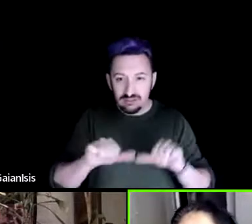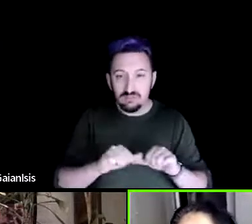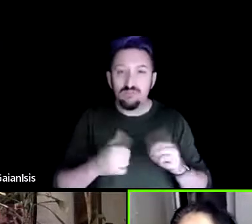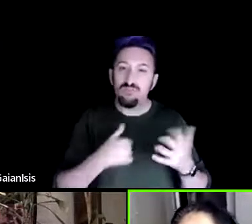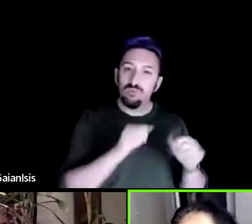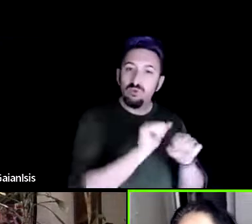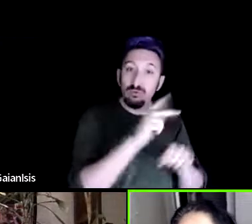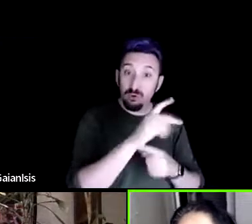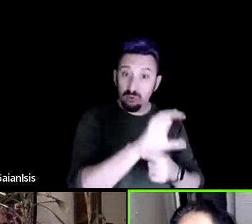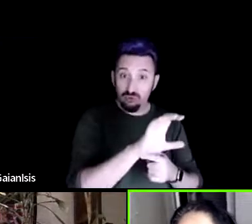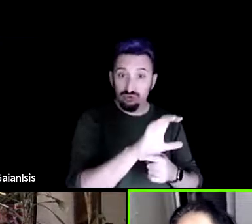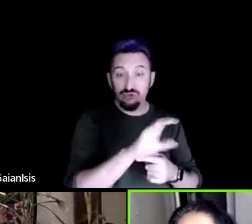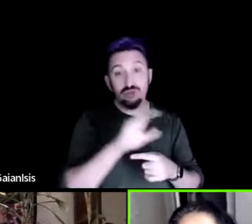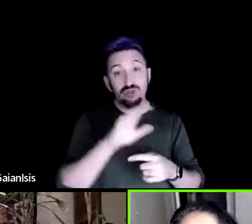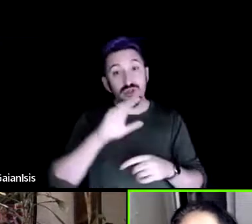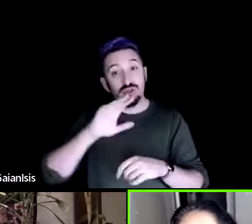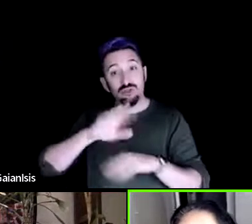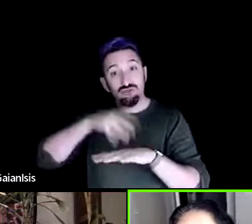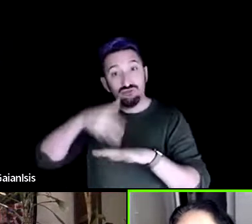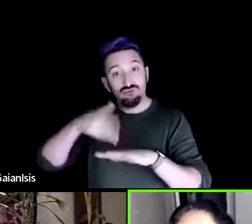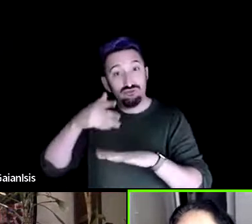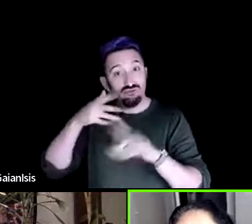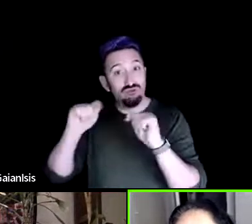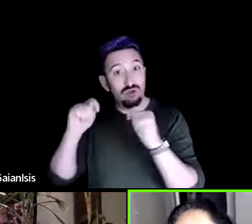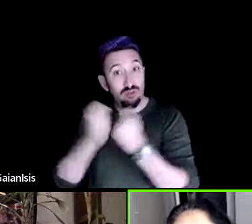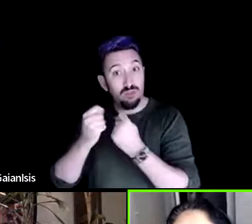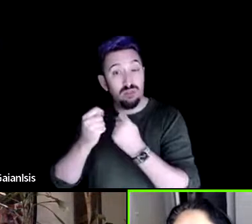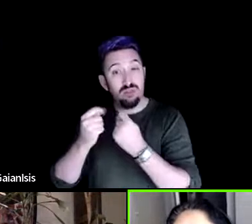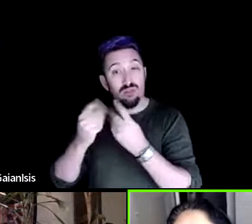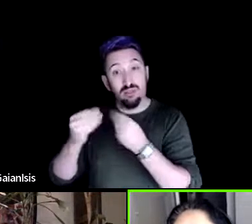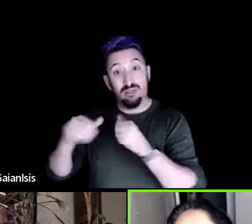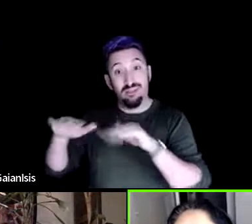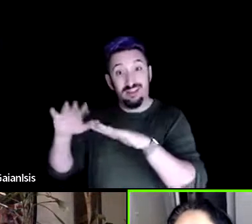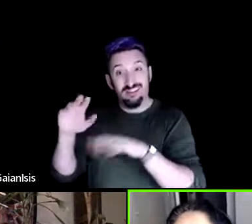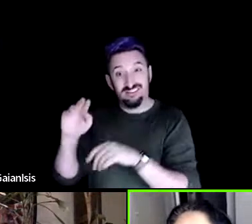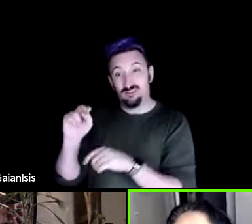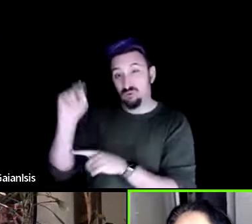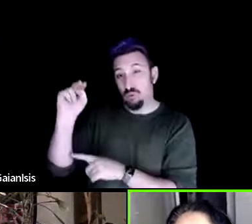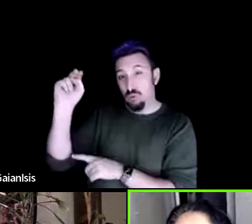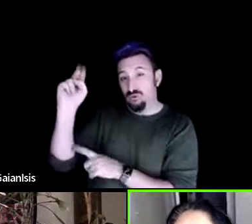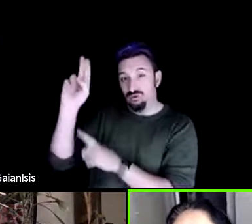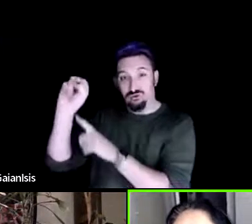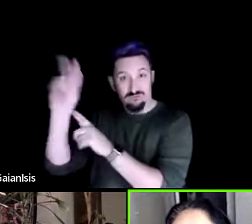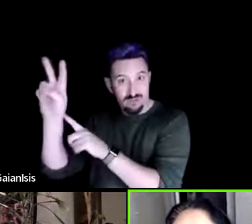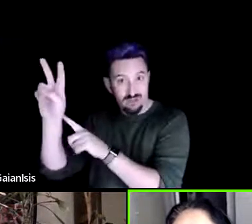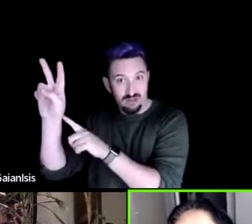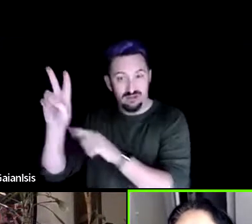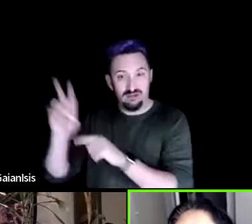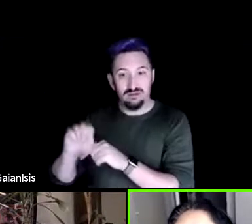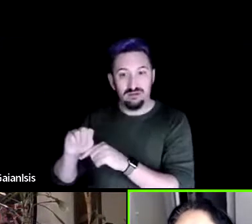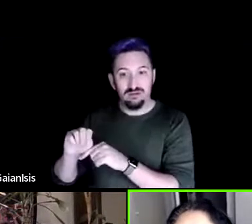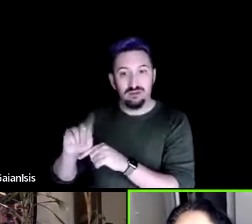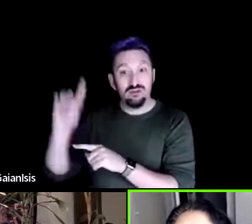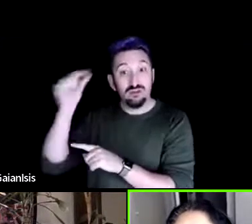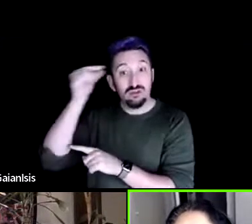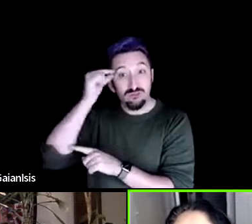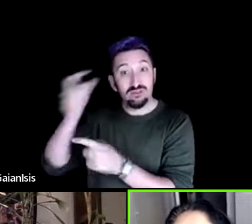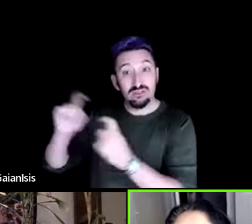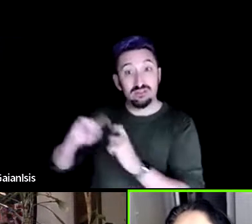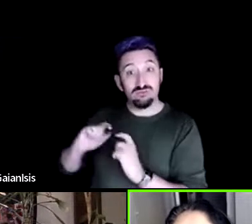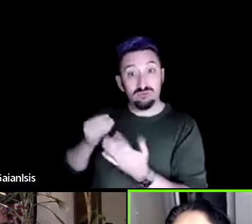nevada we actually got a grant from the state of nevada to build some rain gardens and